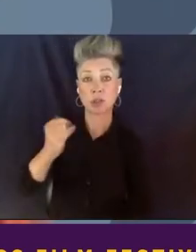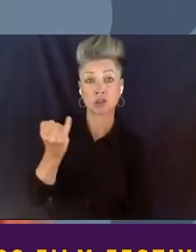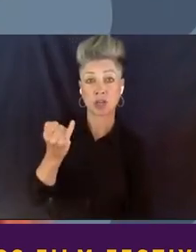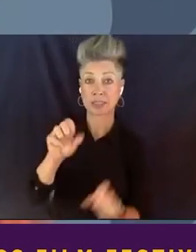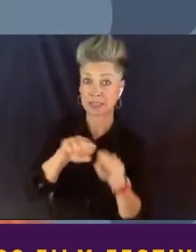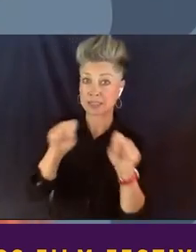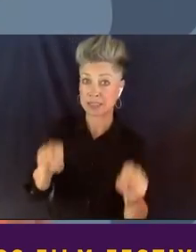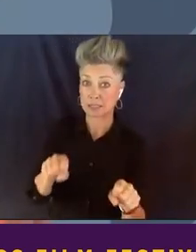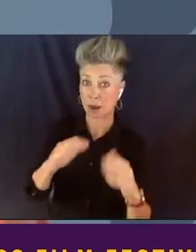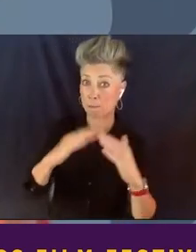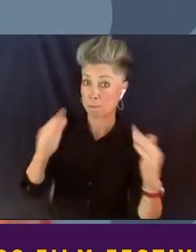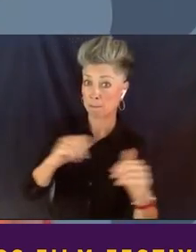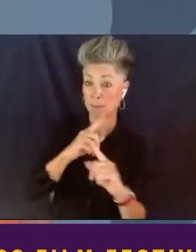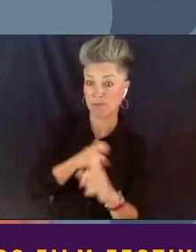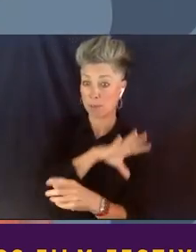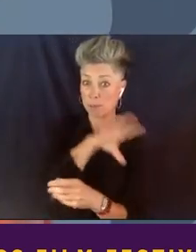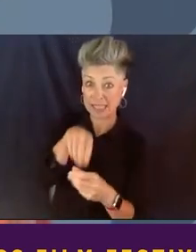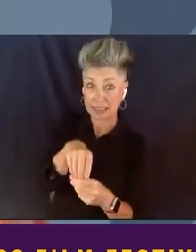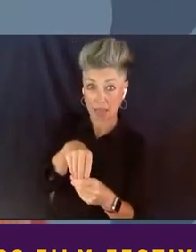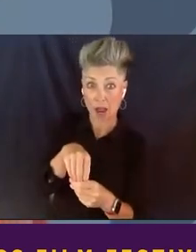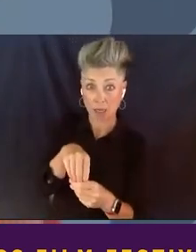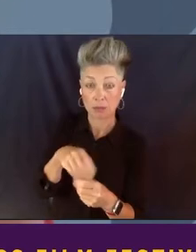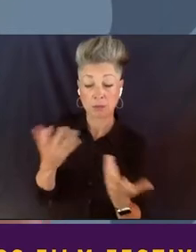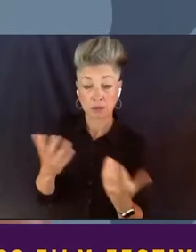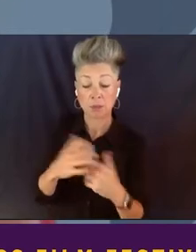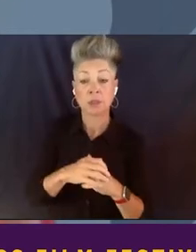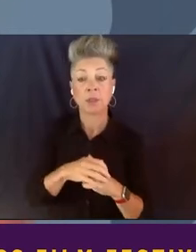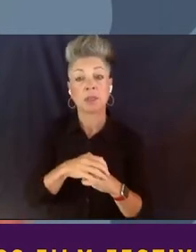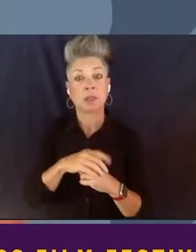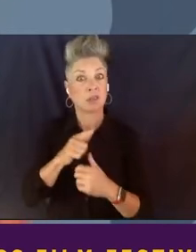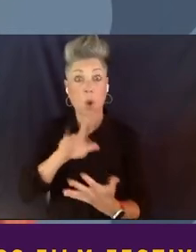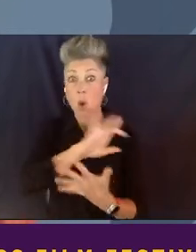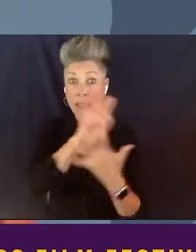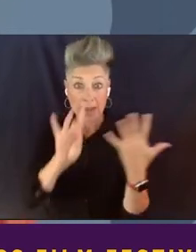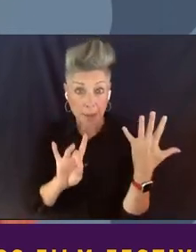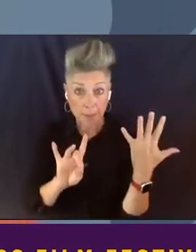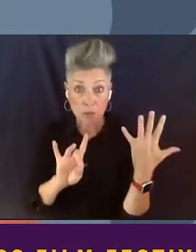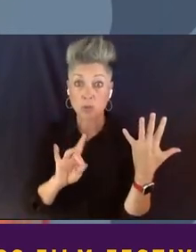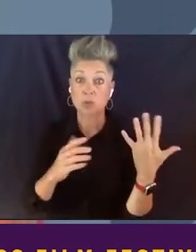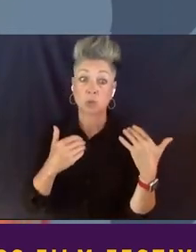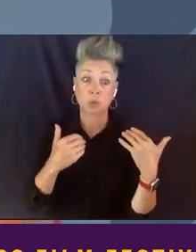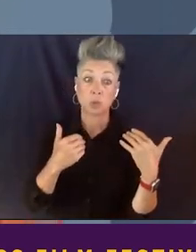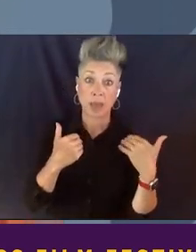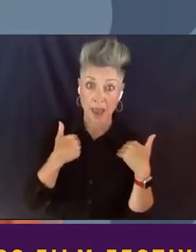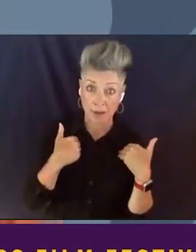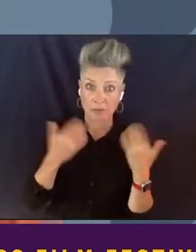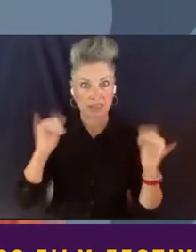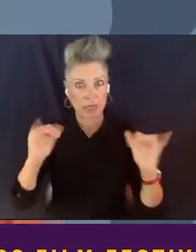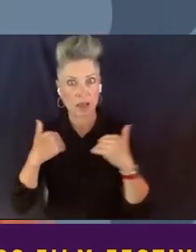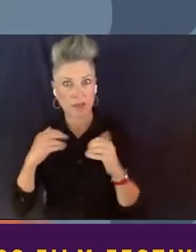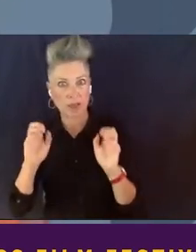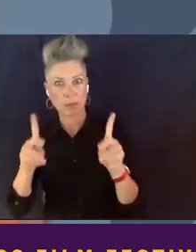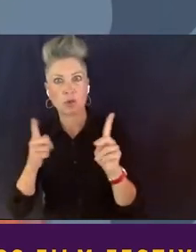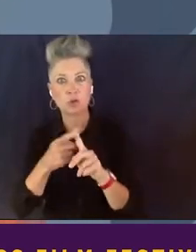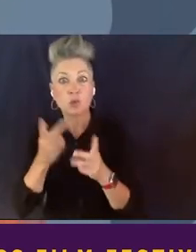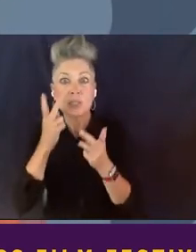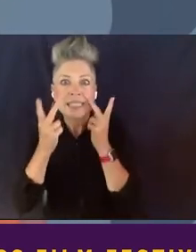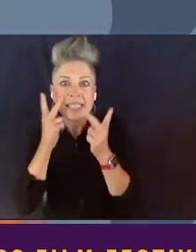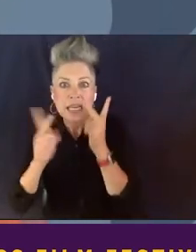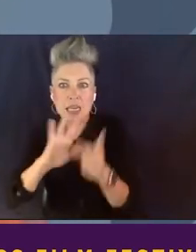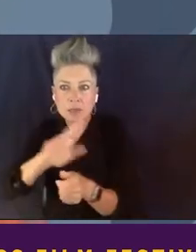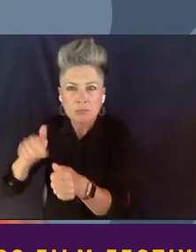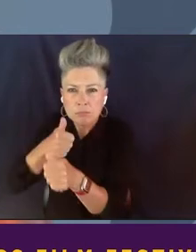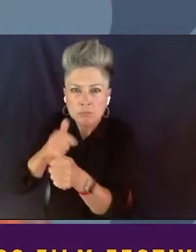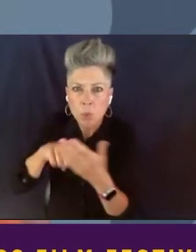So over eight episodes, we have had and we still have the opportunity to go behind the scenes with Larry